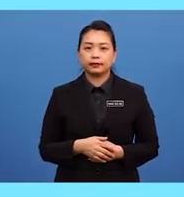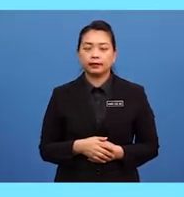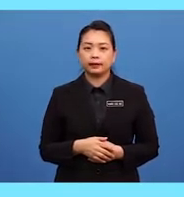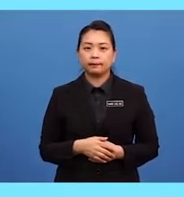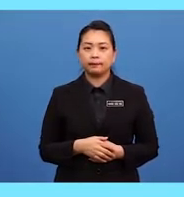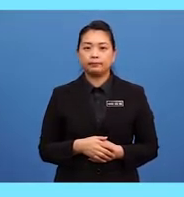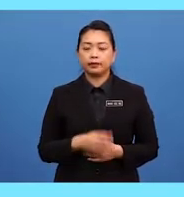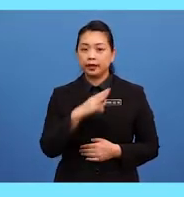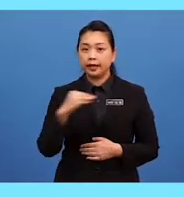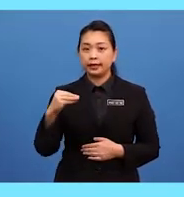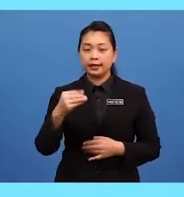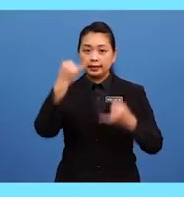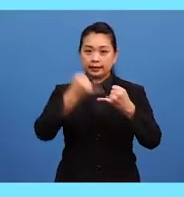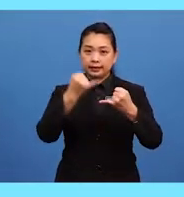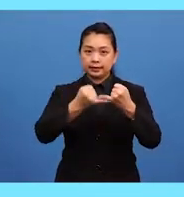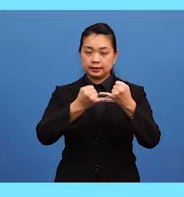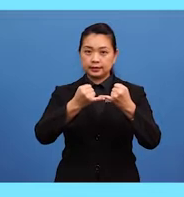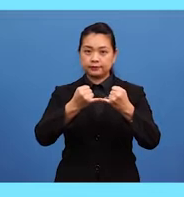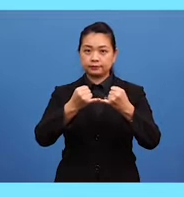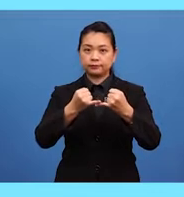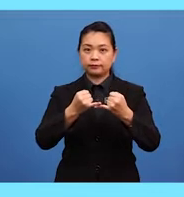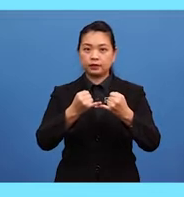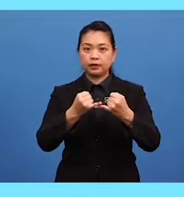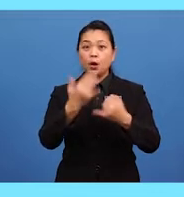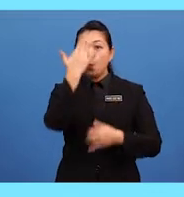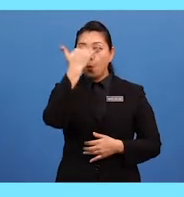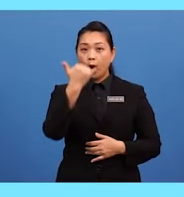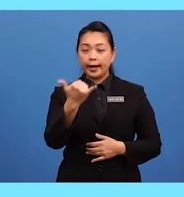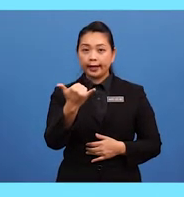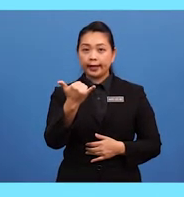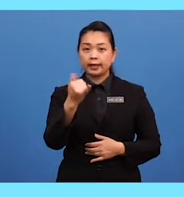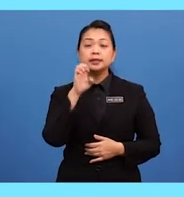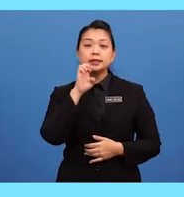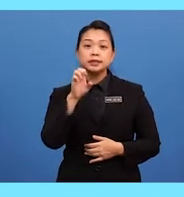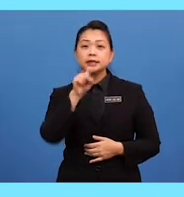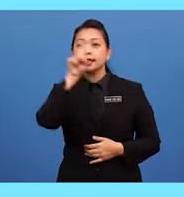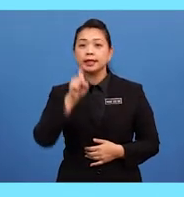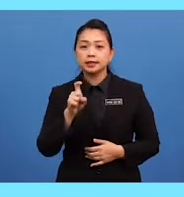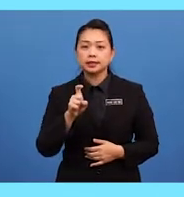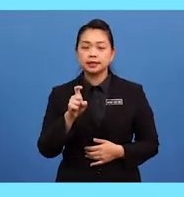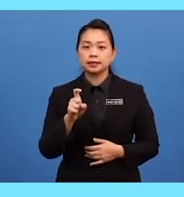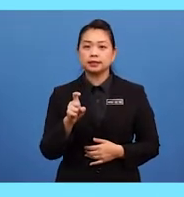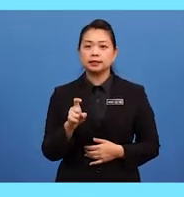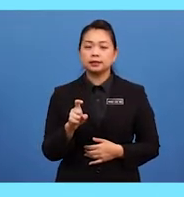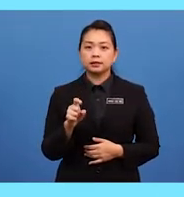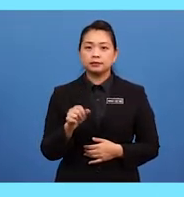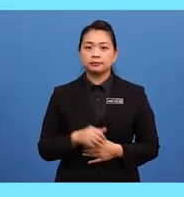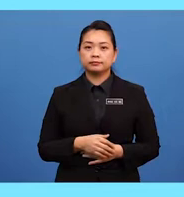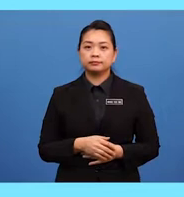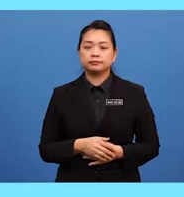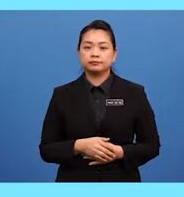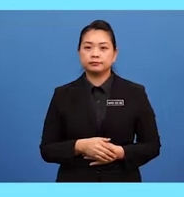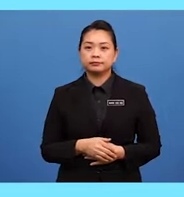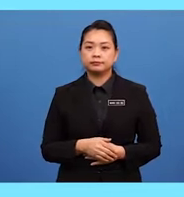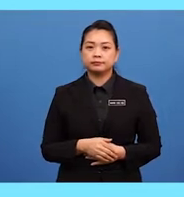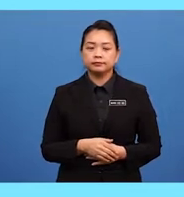And finally, it's this phrase. Why? She cries. Care to guess what does this